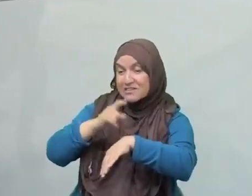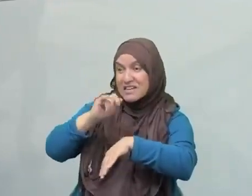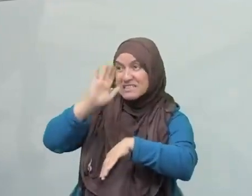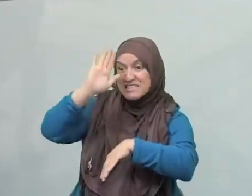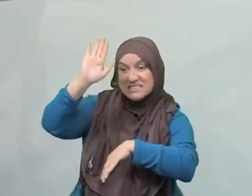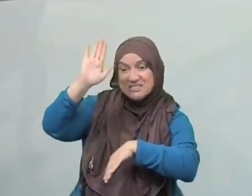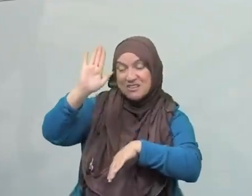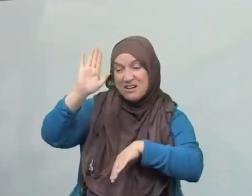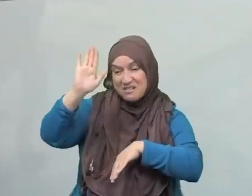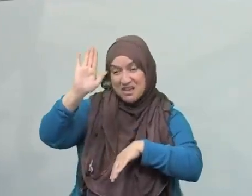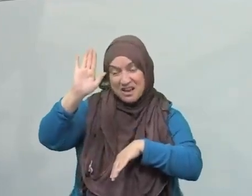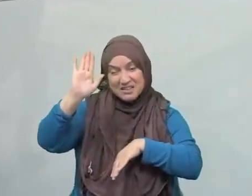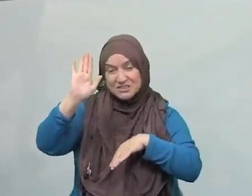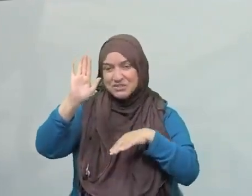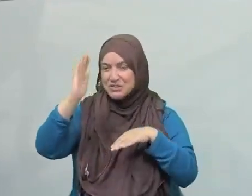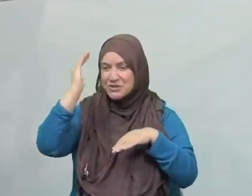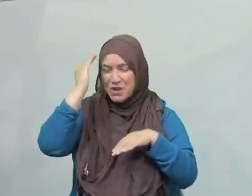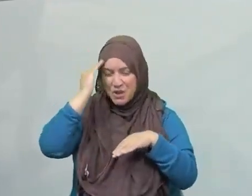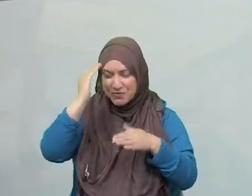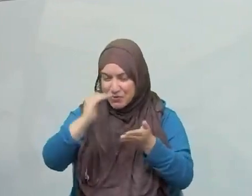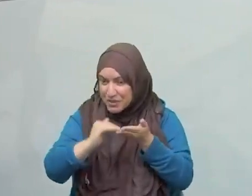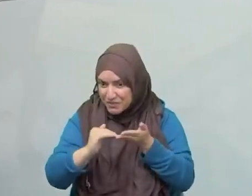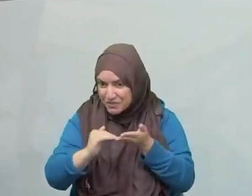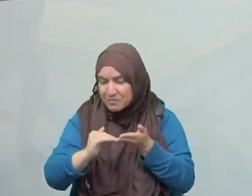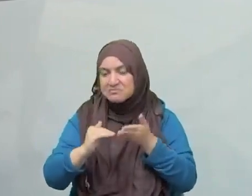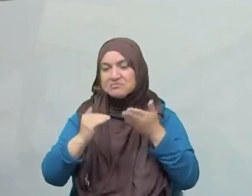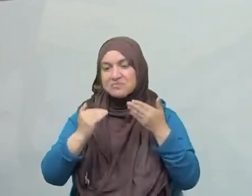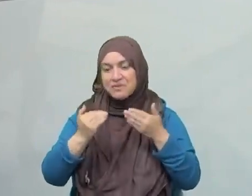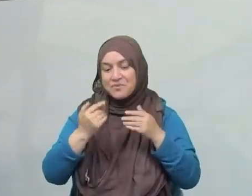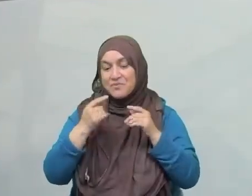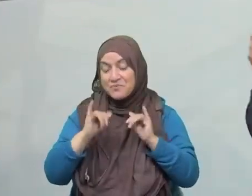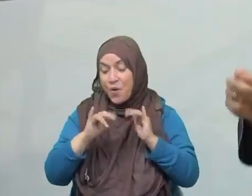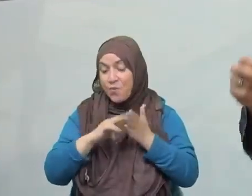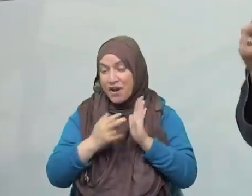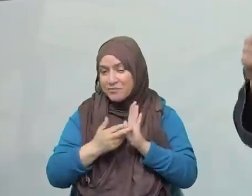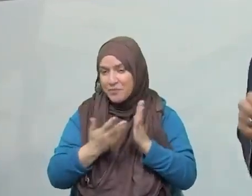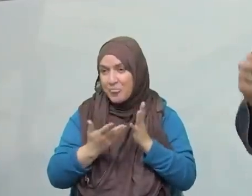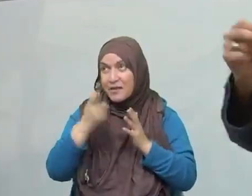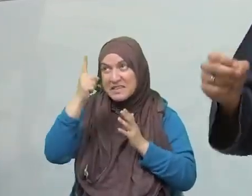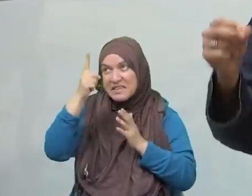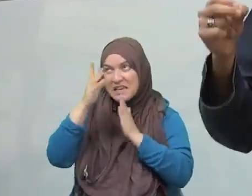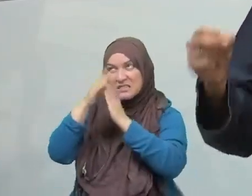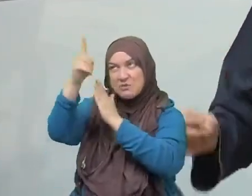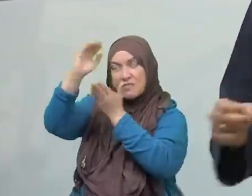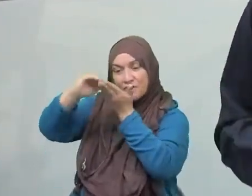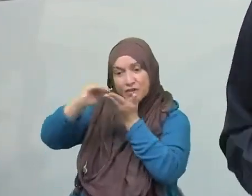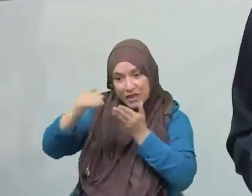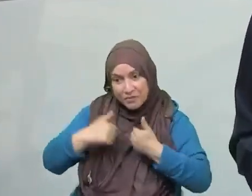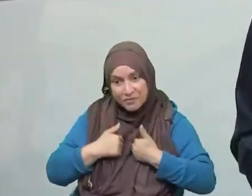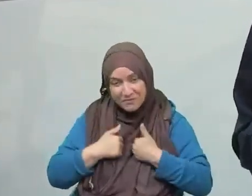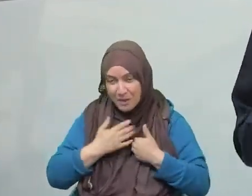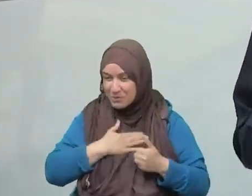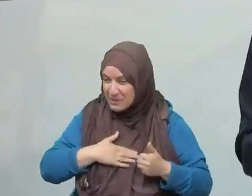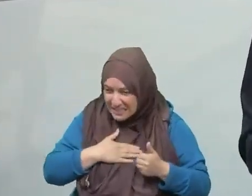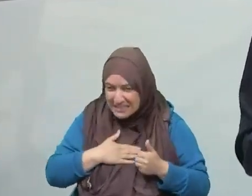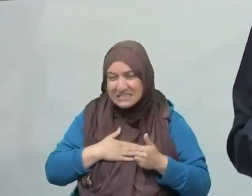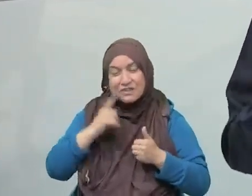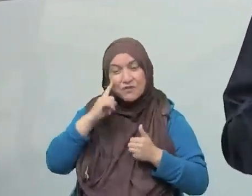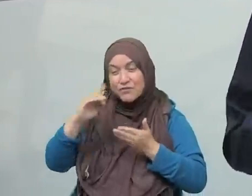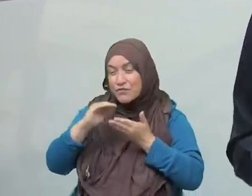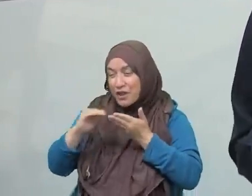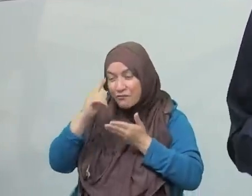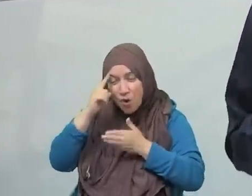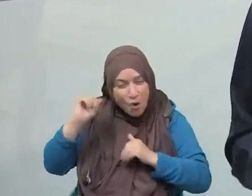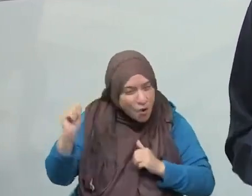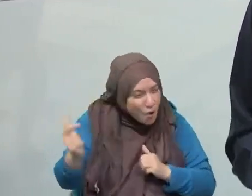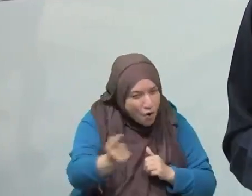forgive us, allow us to reach Laylatul Qadr and allow us to say the dua that we should be saying on Laylatul Qadr. Allow us to